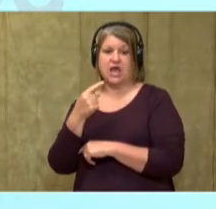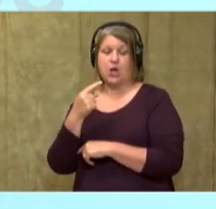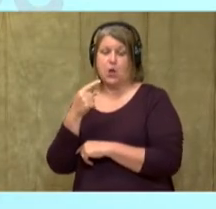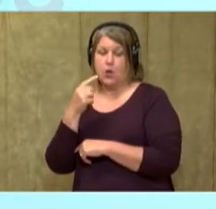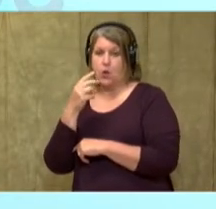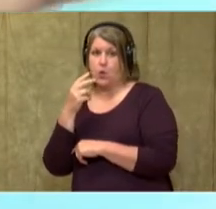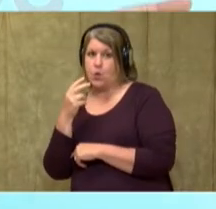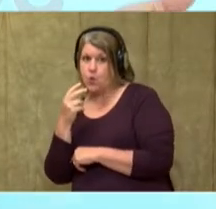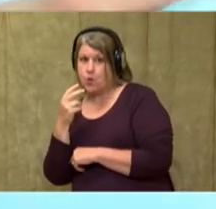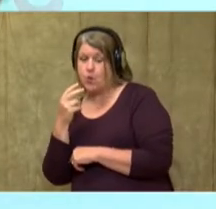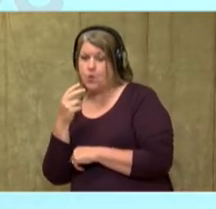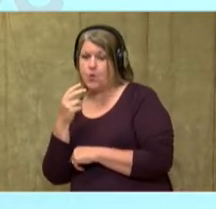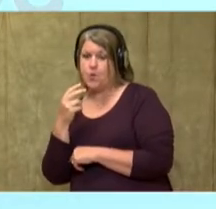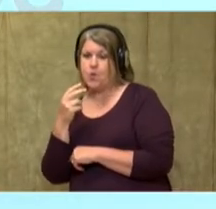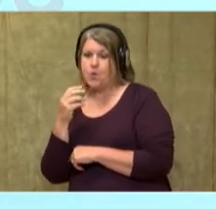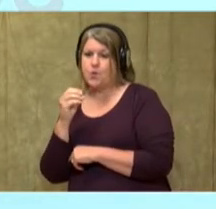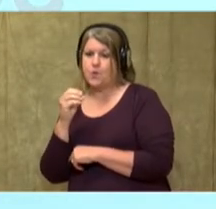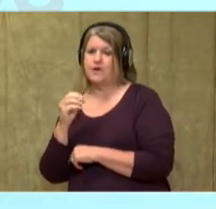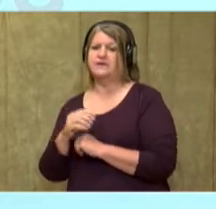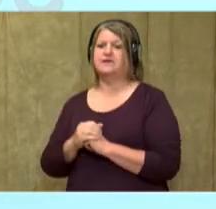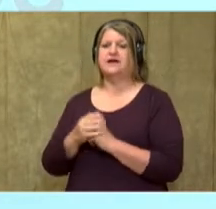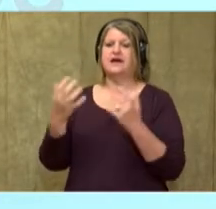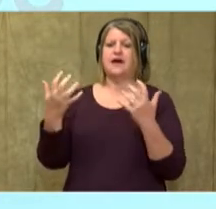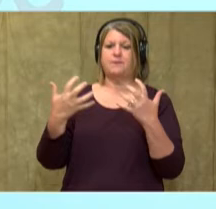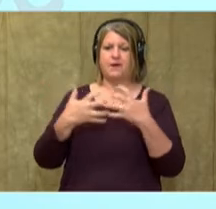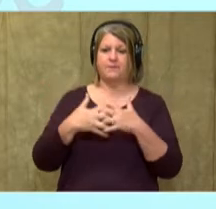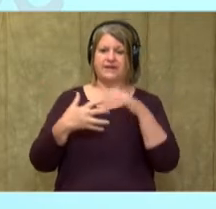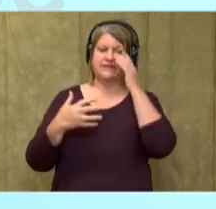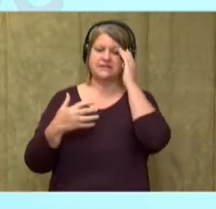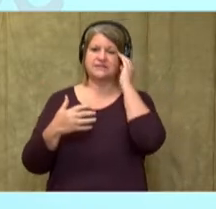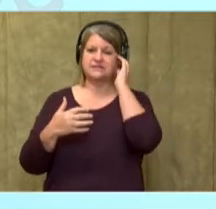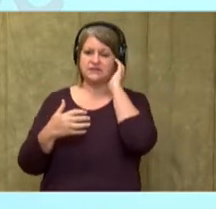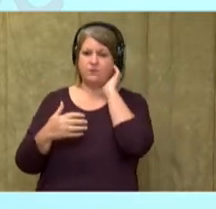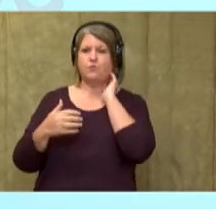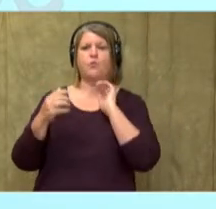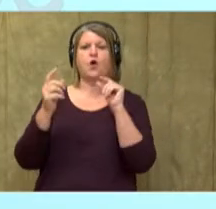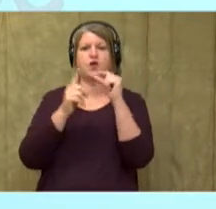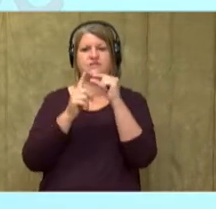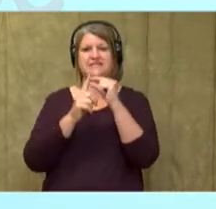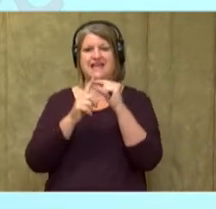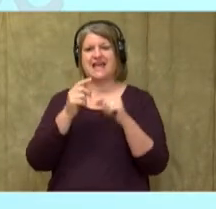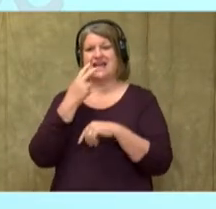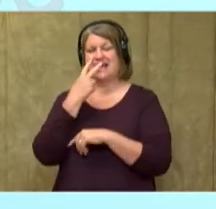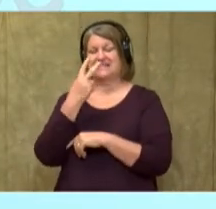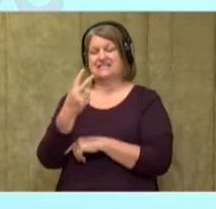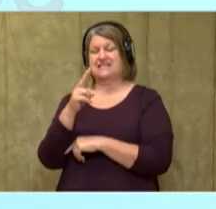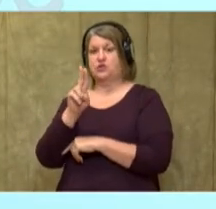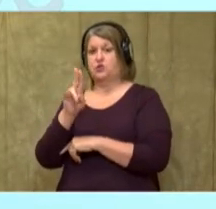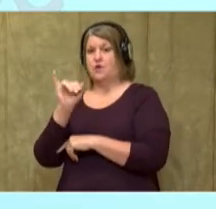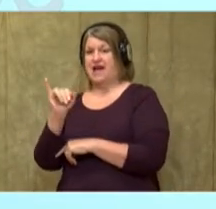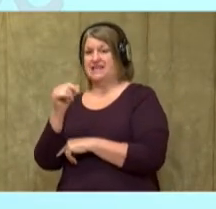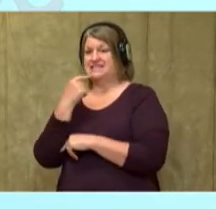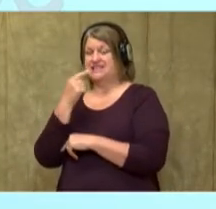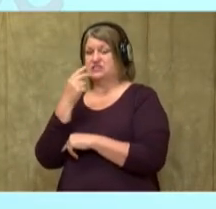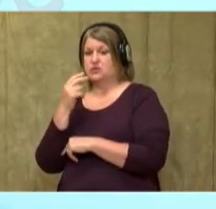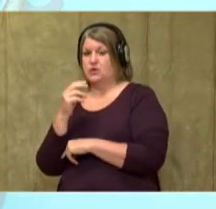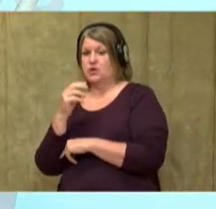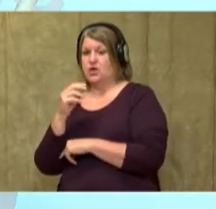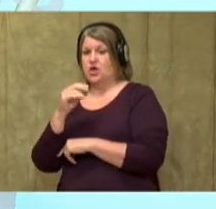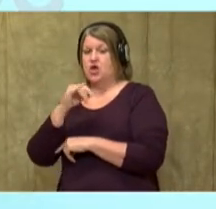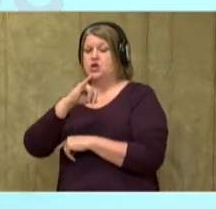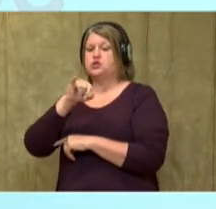I'm going to blend some words for you. Watch me. I see U-I. U-I says oo. Juice.